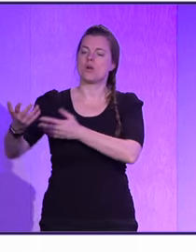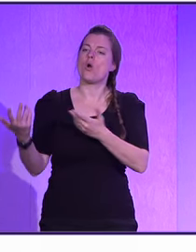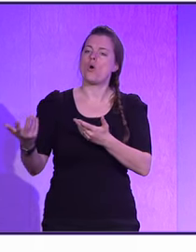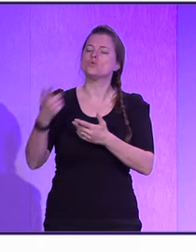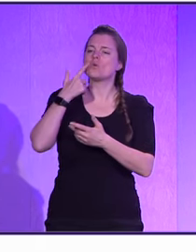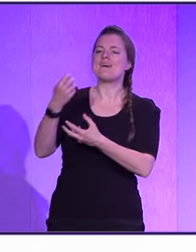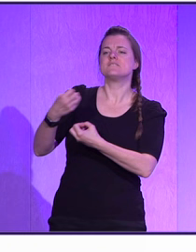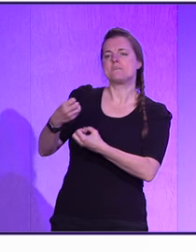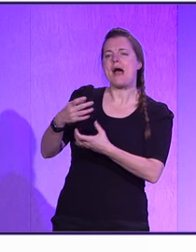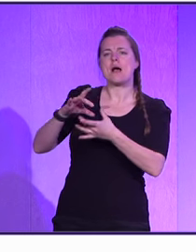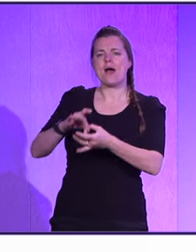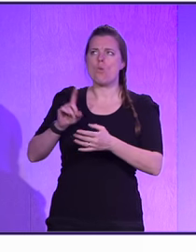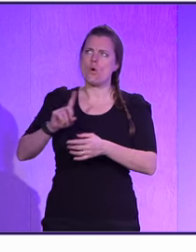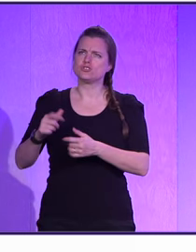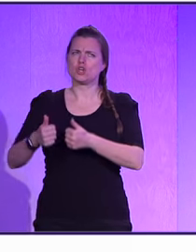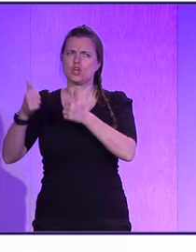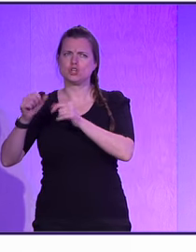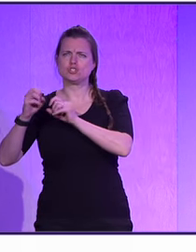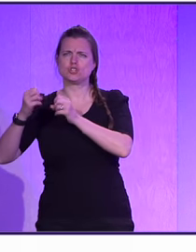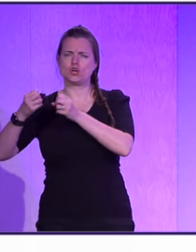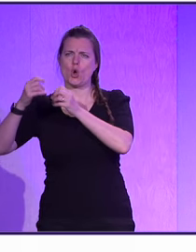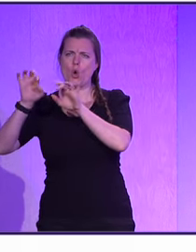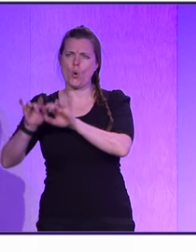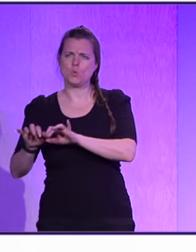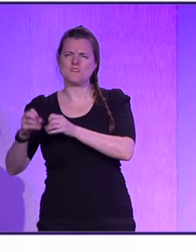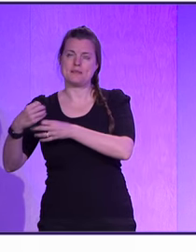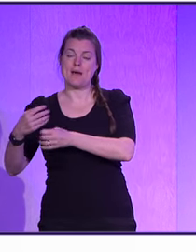what you're keeping your code base on what was a good generation.